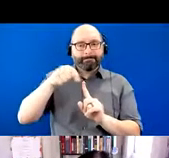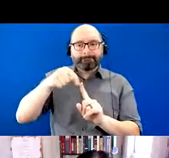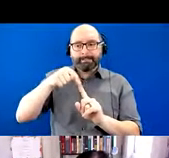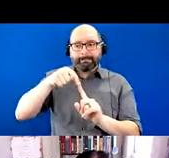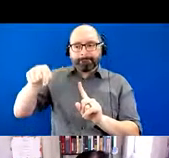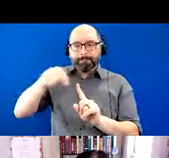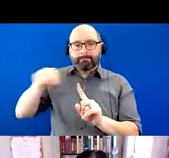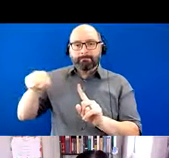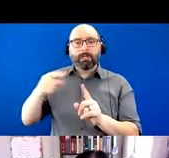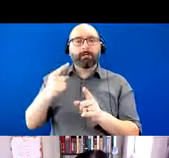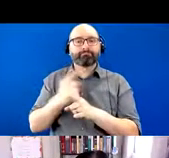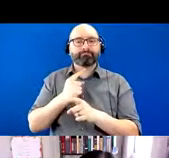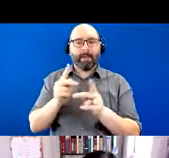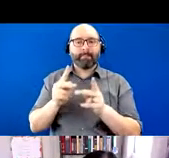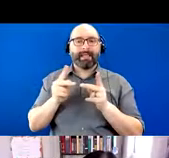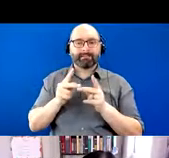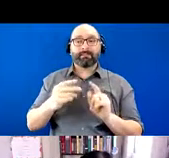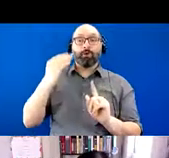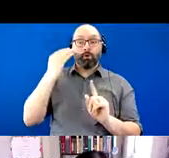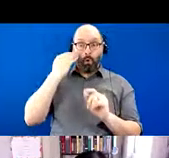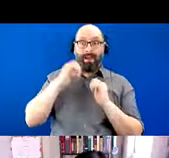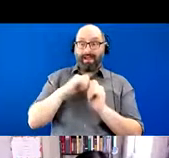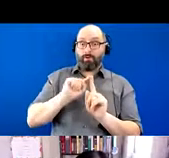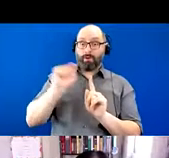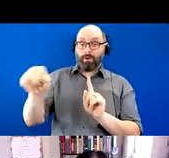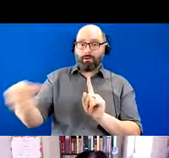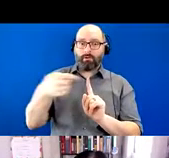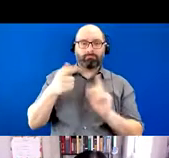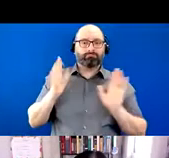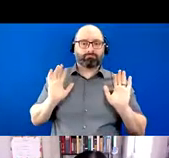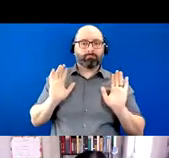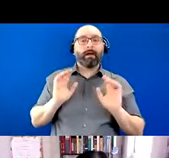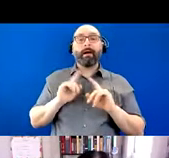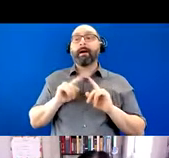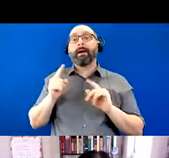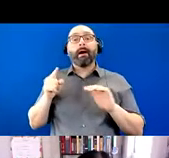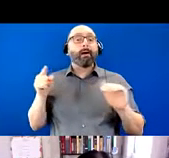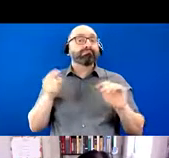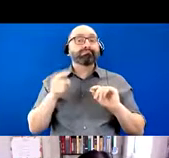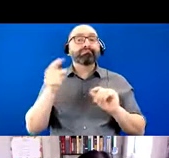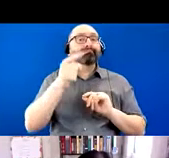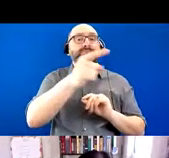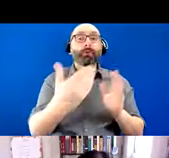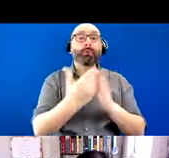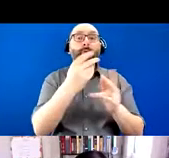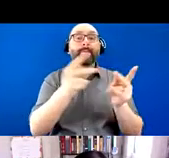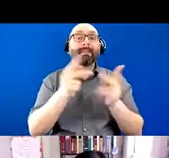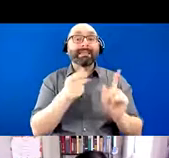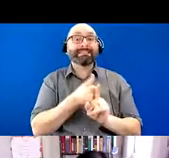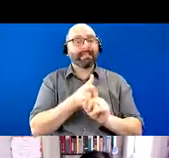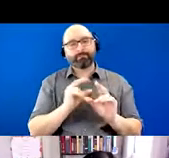that he knows how to get to and back and maybe not traveling to unfamiliar places on his own.